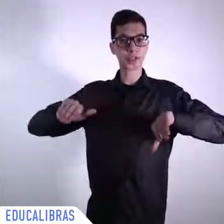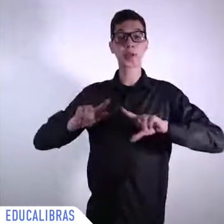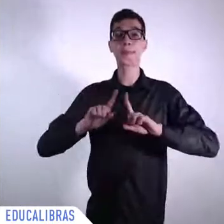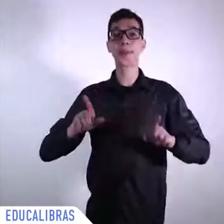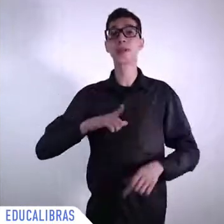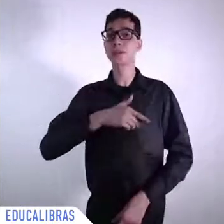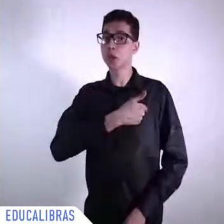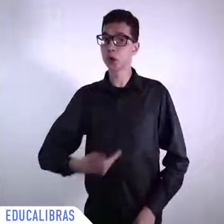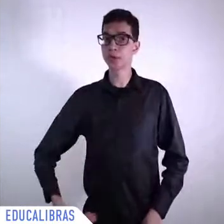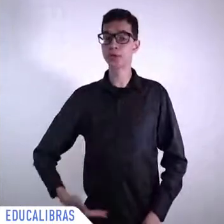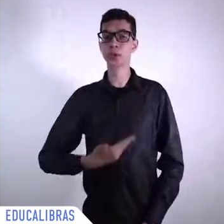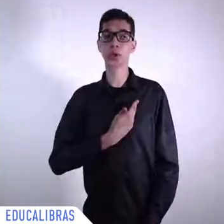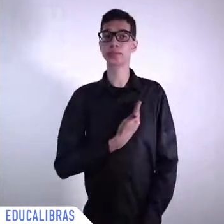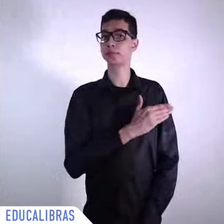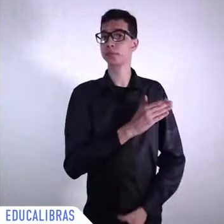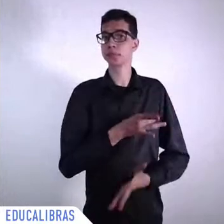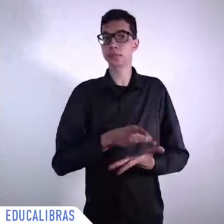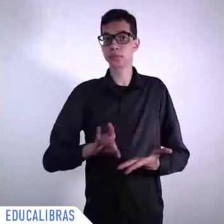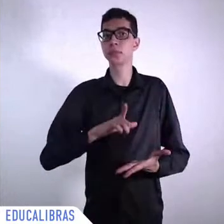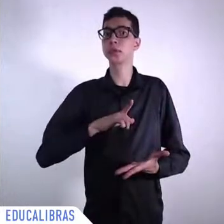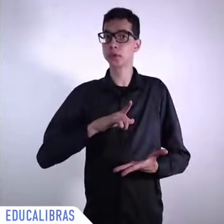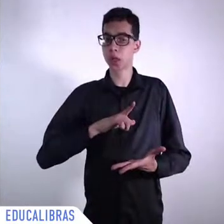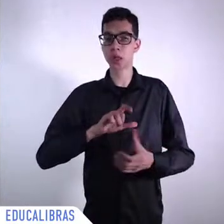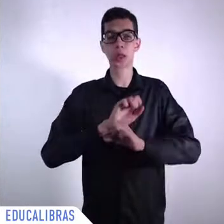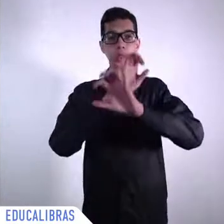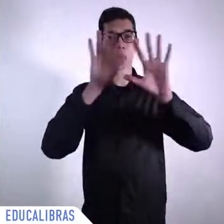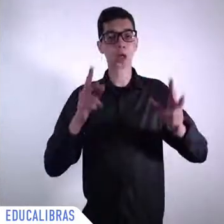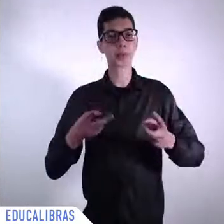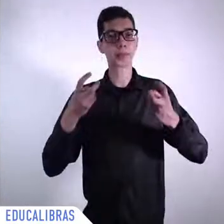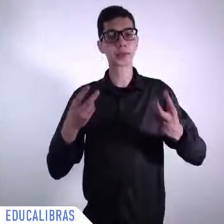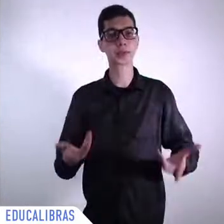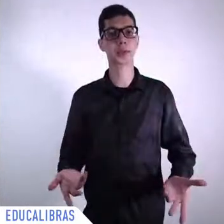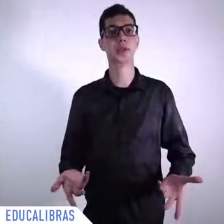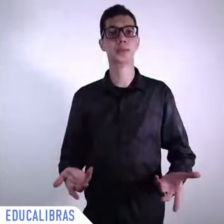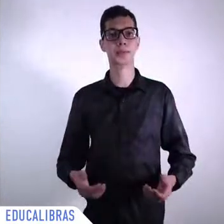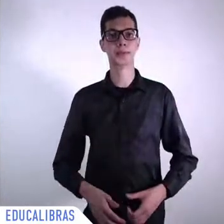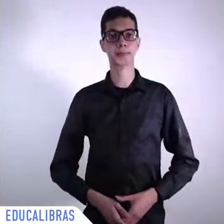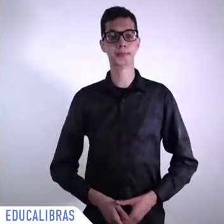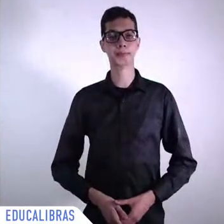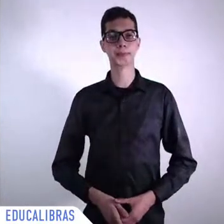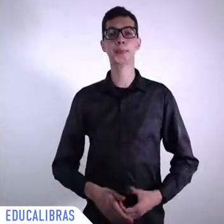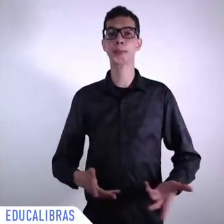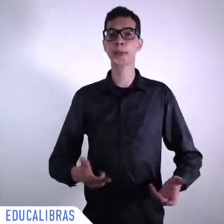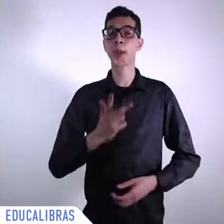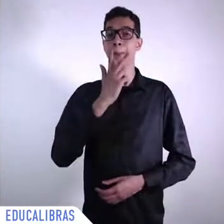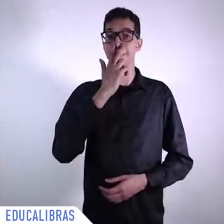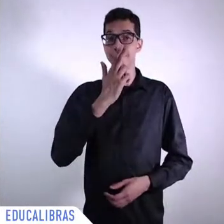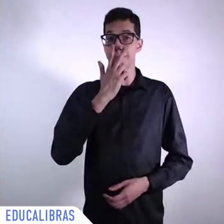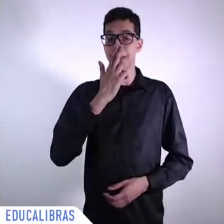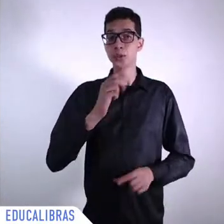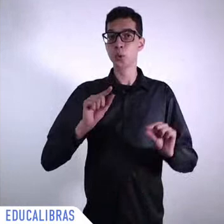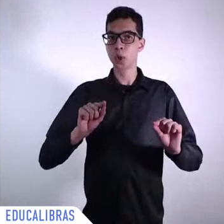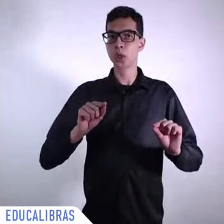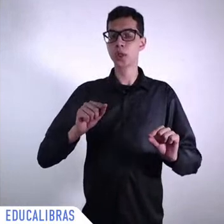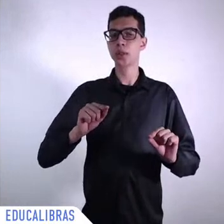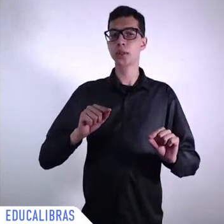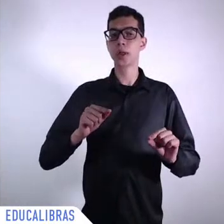African past so this is what has to be changed mainly I think and I think